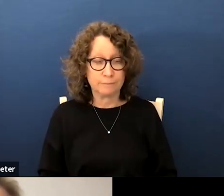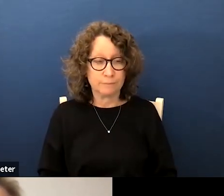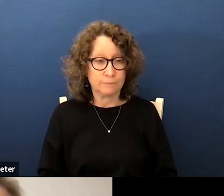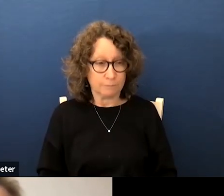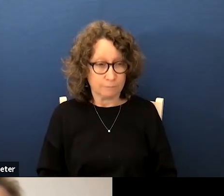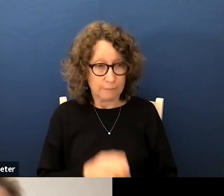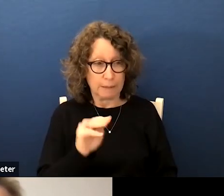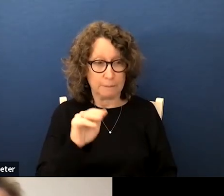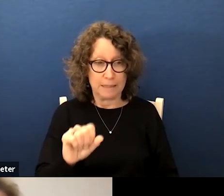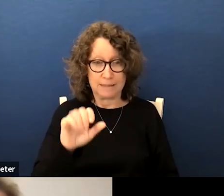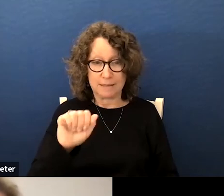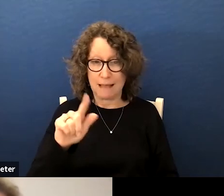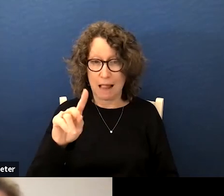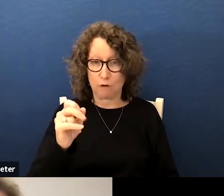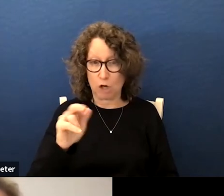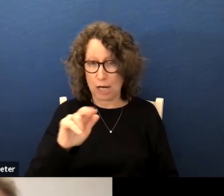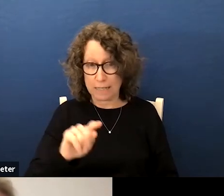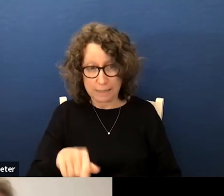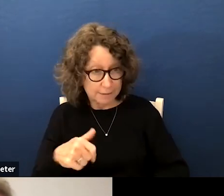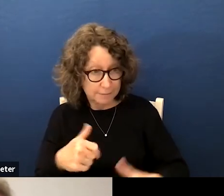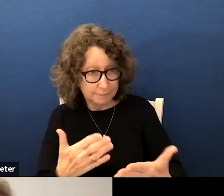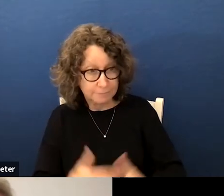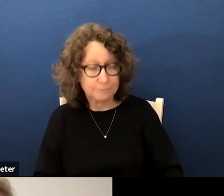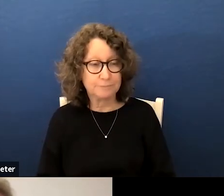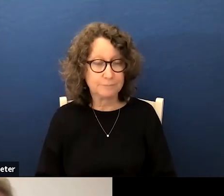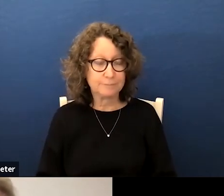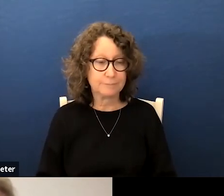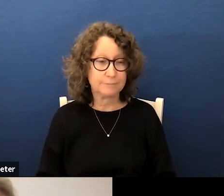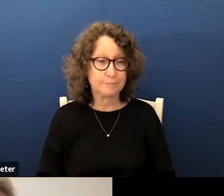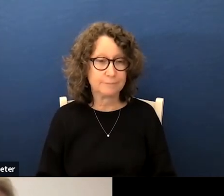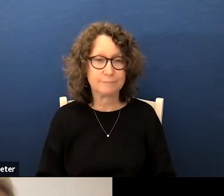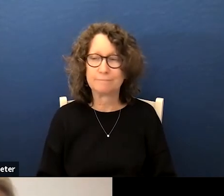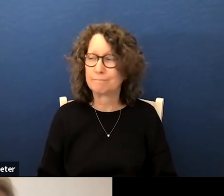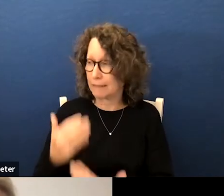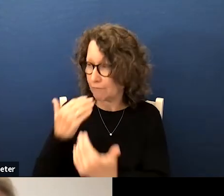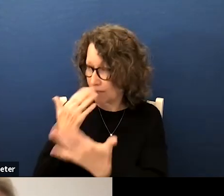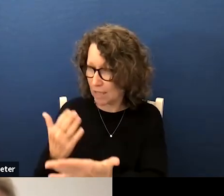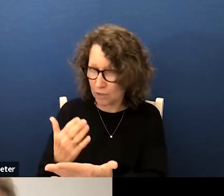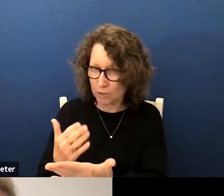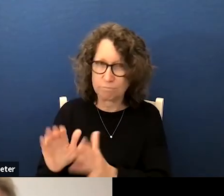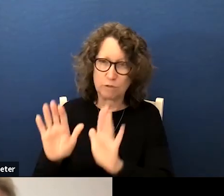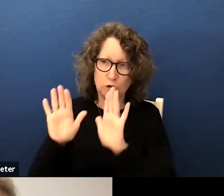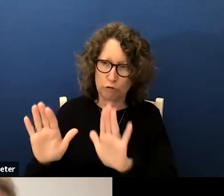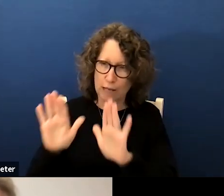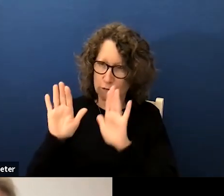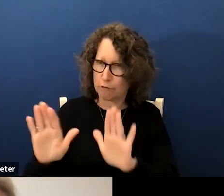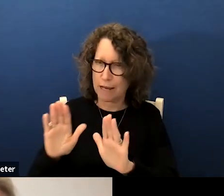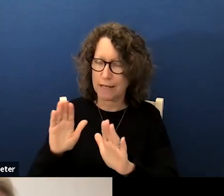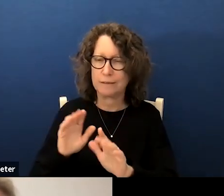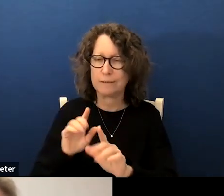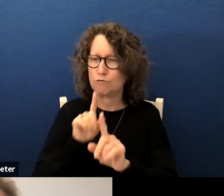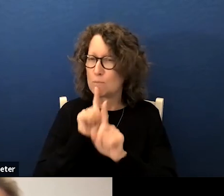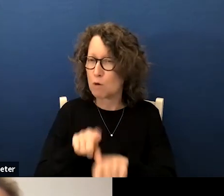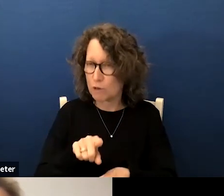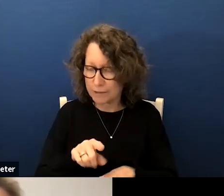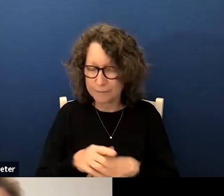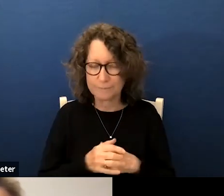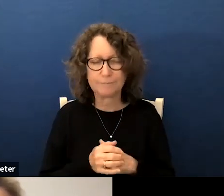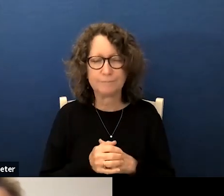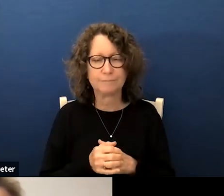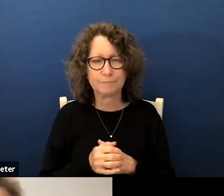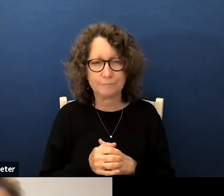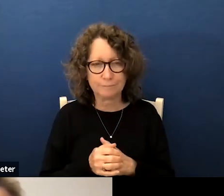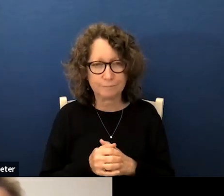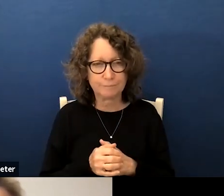Ms. Alvarez please thank you Ms. Simmsmonton thank you great great progress report i was